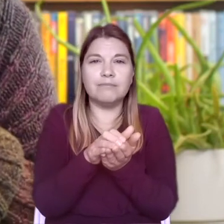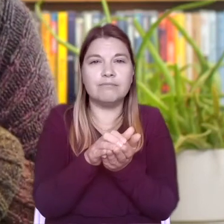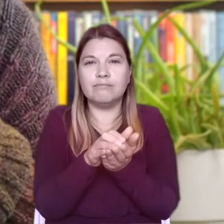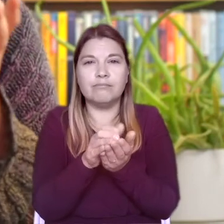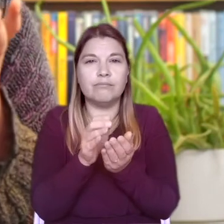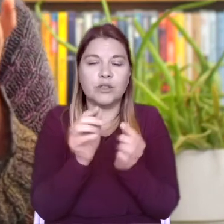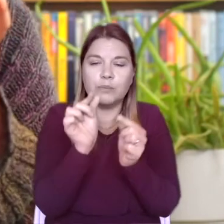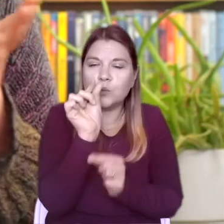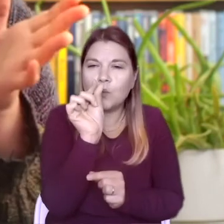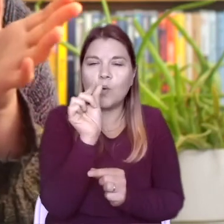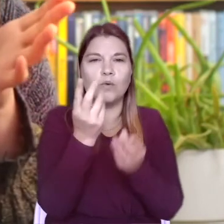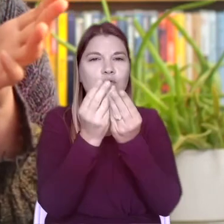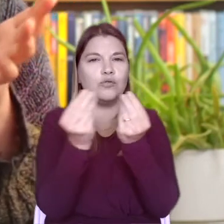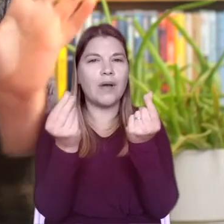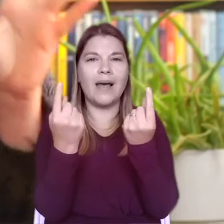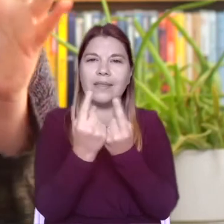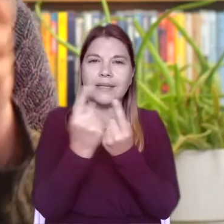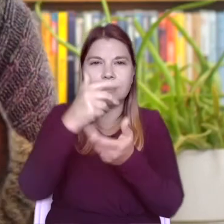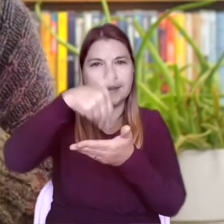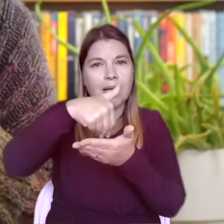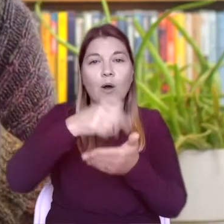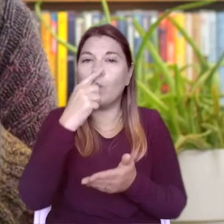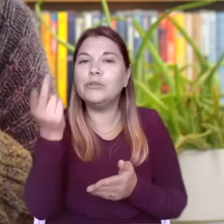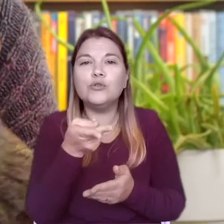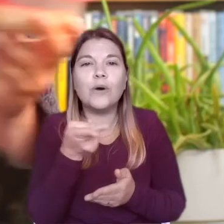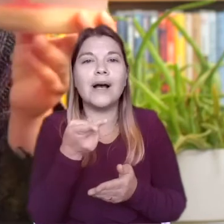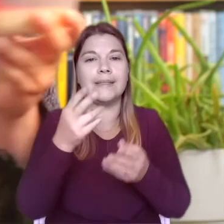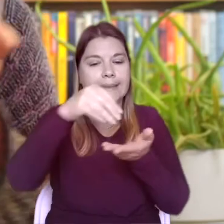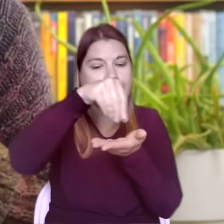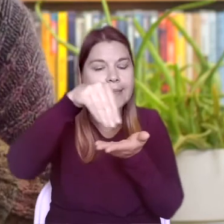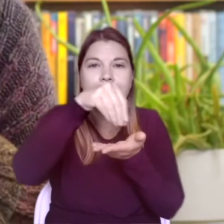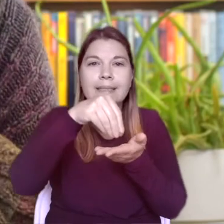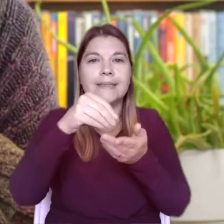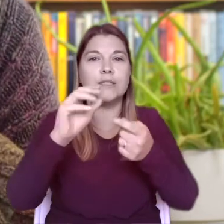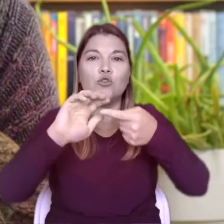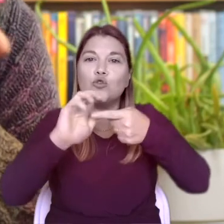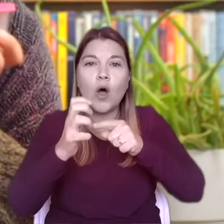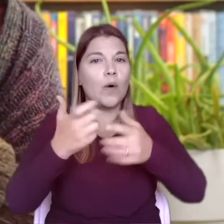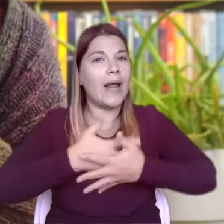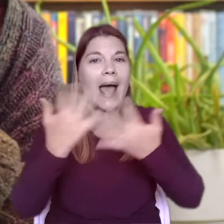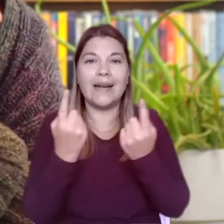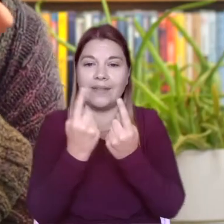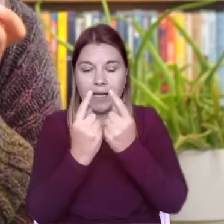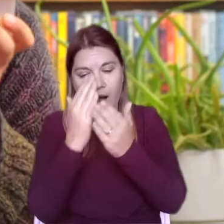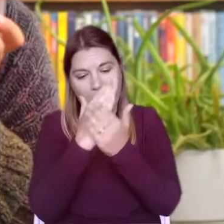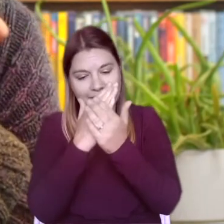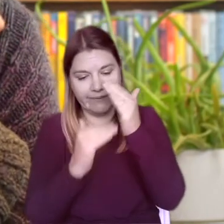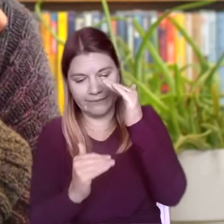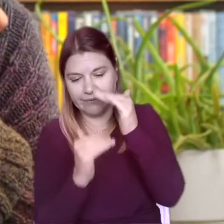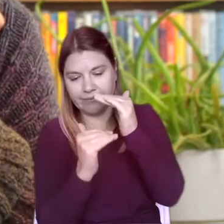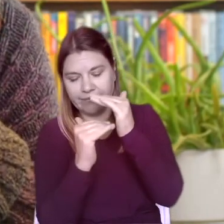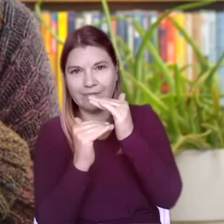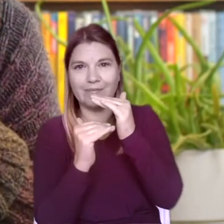use anything from sugar to seeds to little pebbles. Be creative. They will all make slightly different